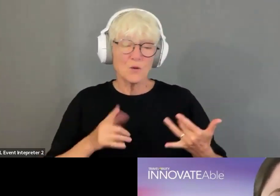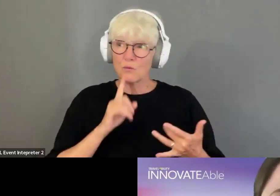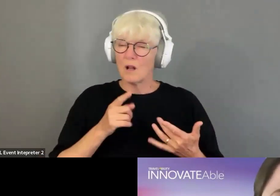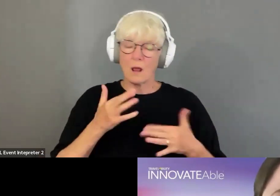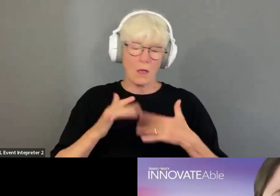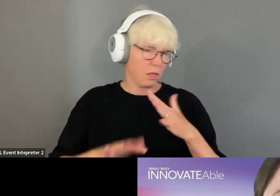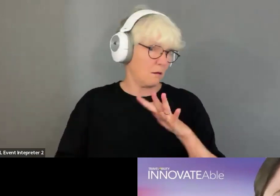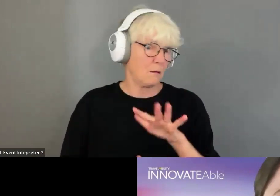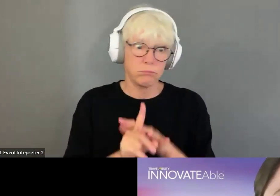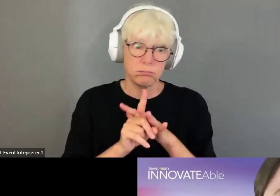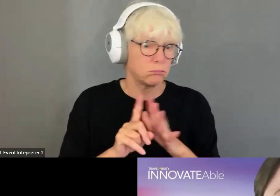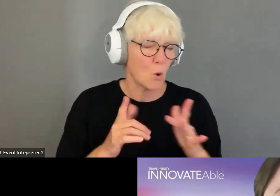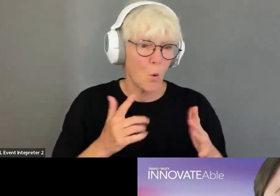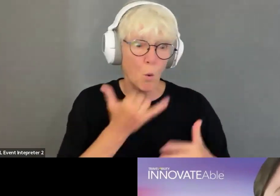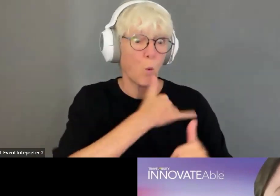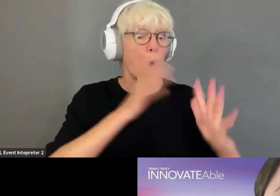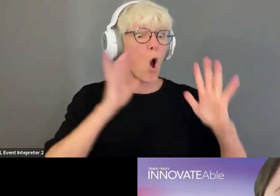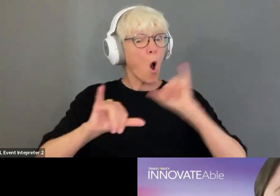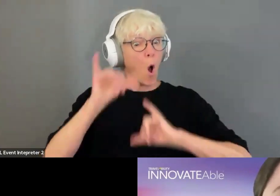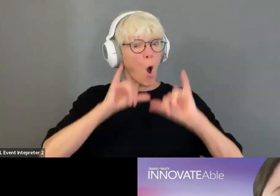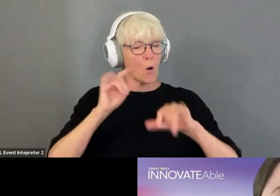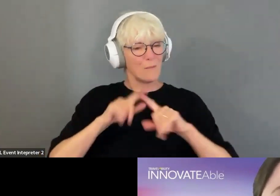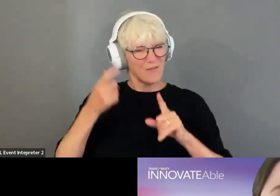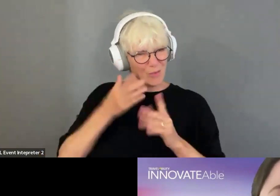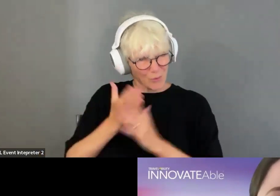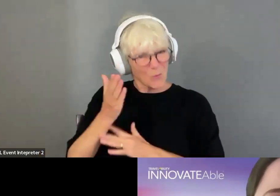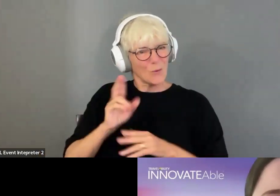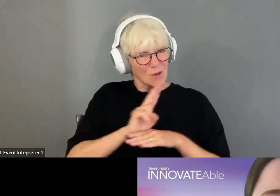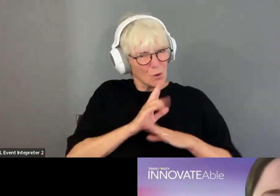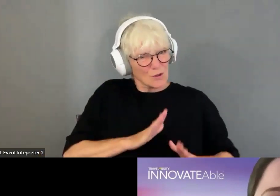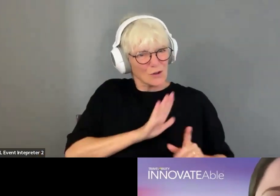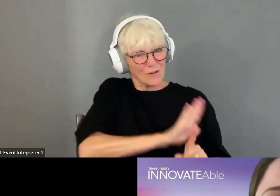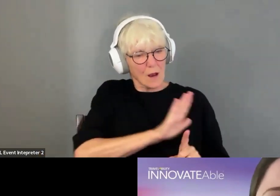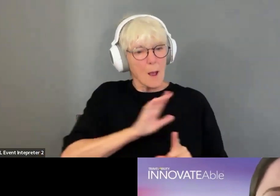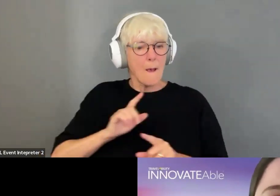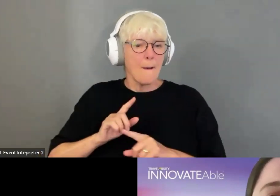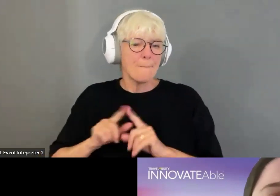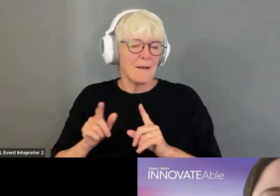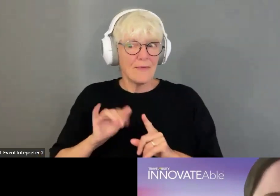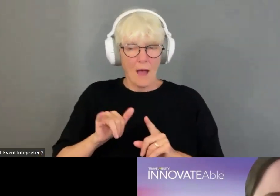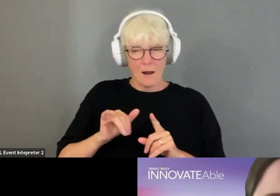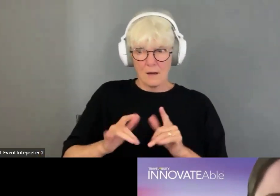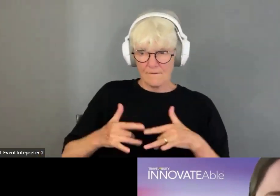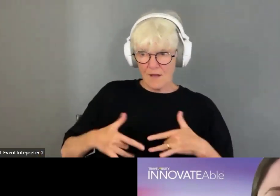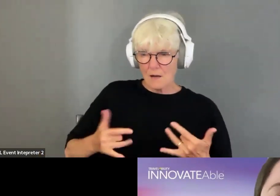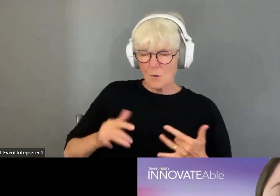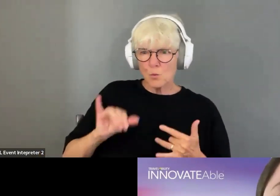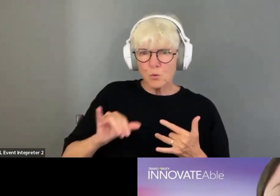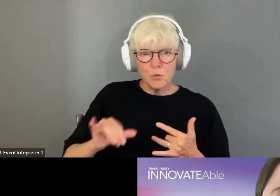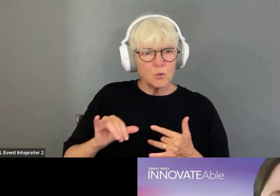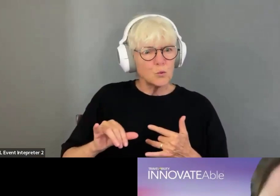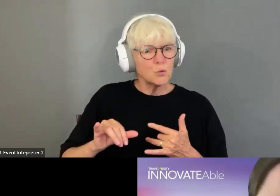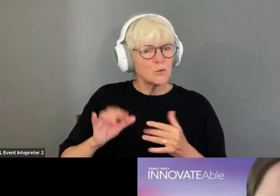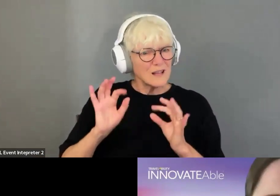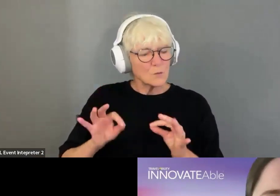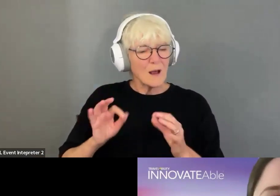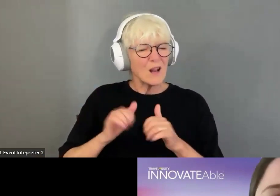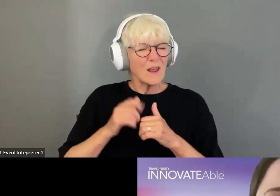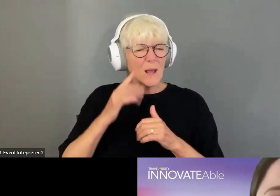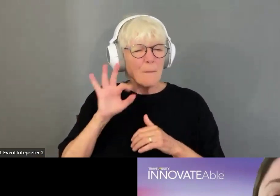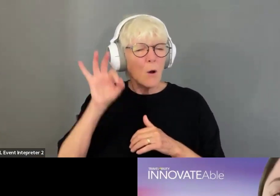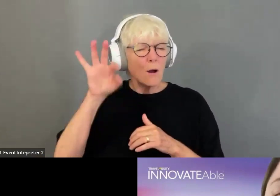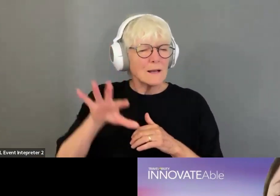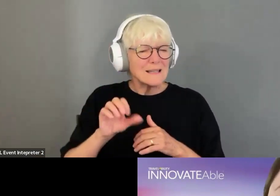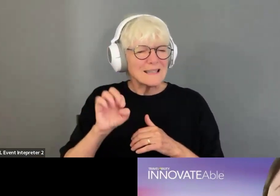some customer discovery rounds. Um, and it, it solved a lot of problems for us around, like seeding the marketplace, getting some guaranteed